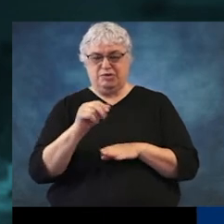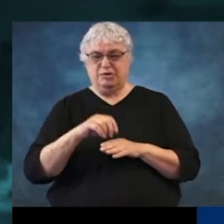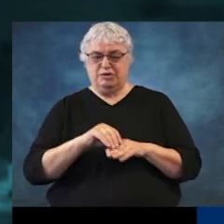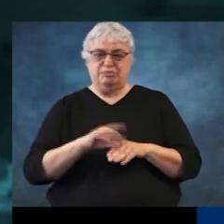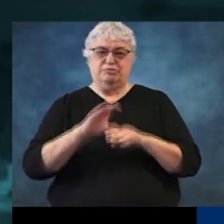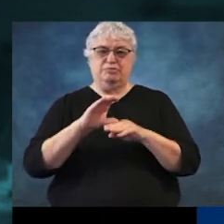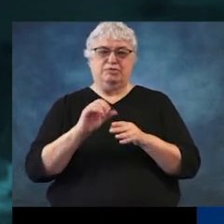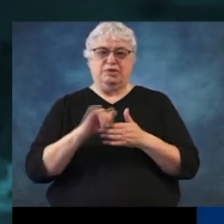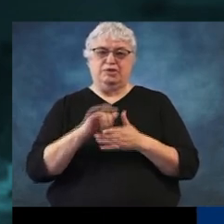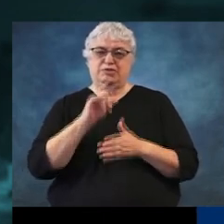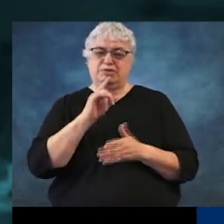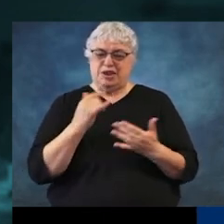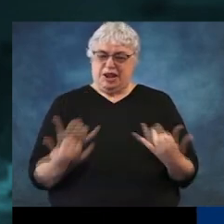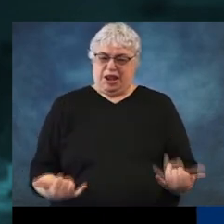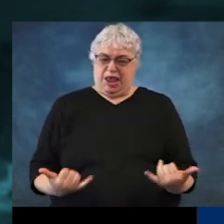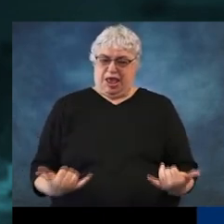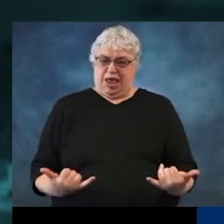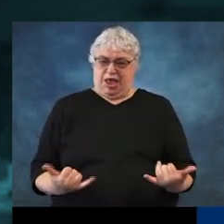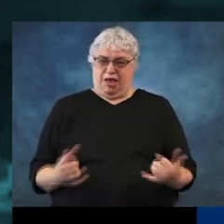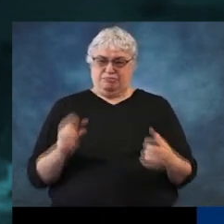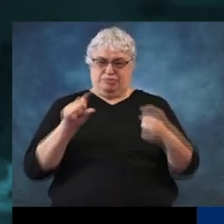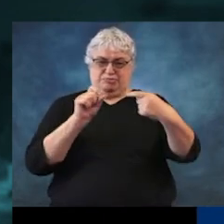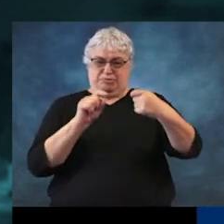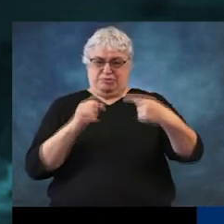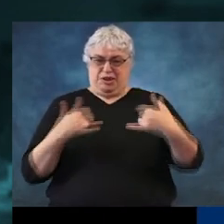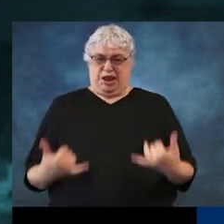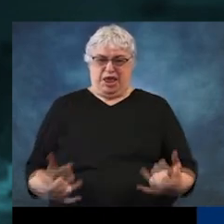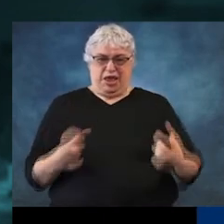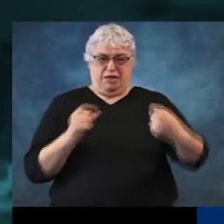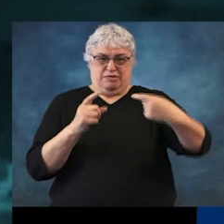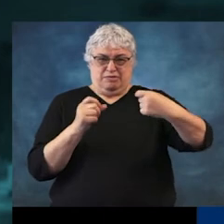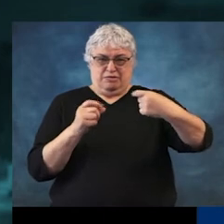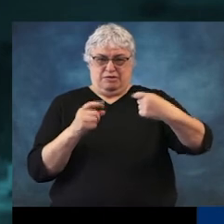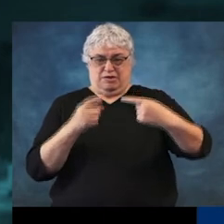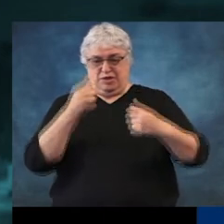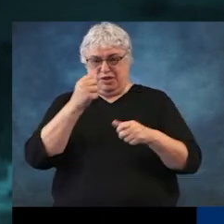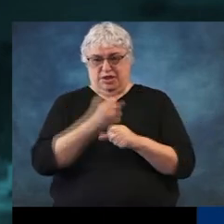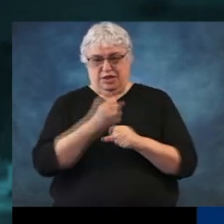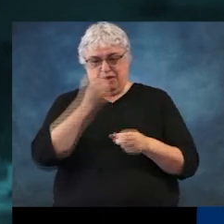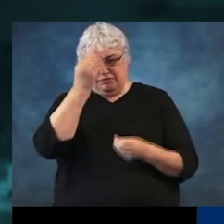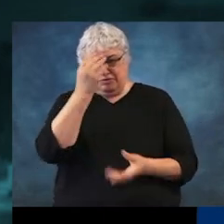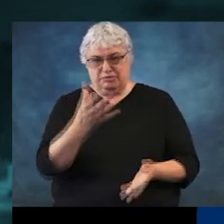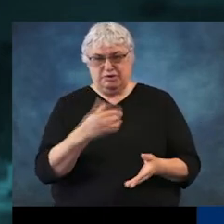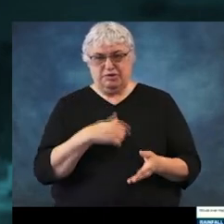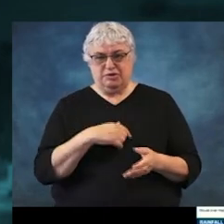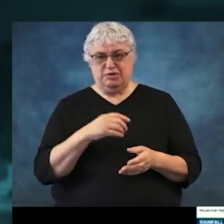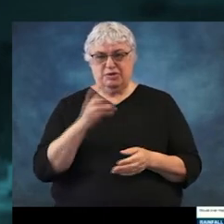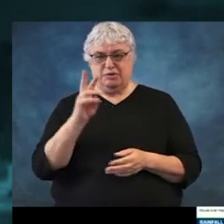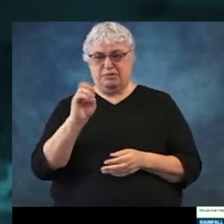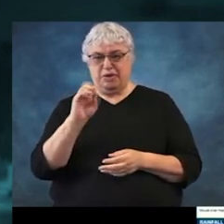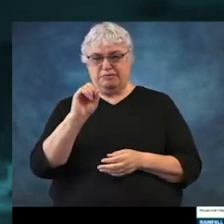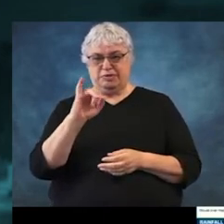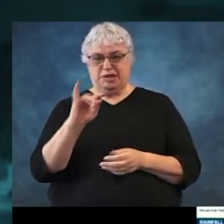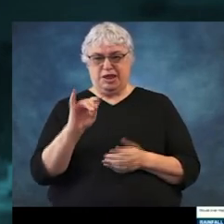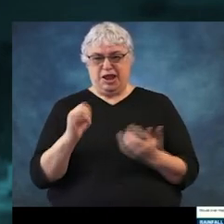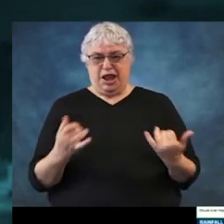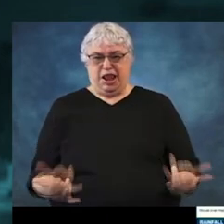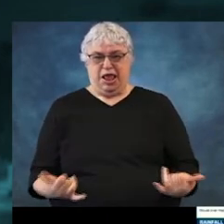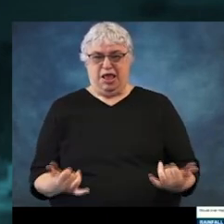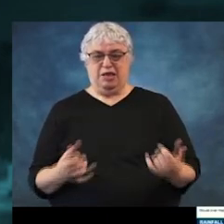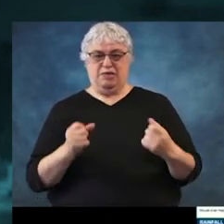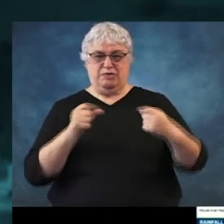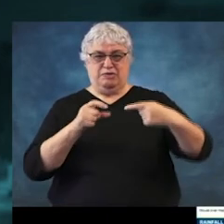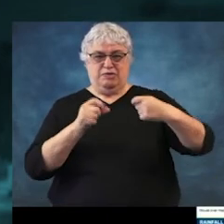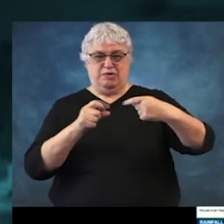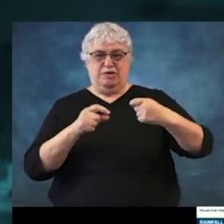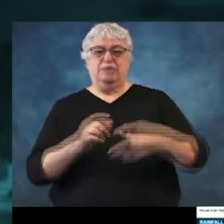information. And this is all in real time. So it is happening. You're getting this information delivered to the website on a